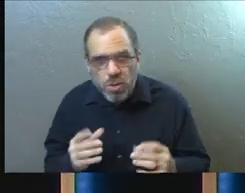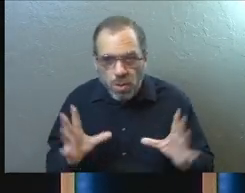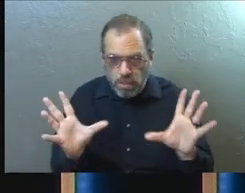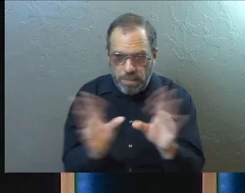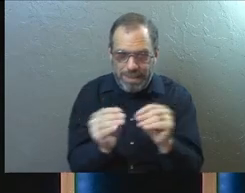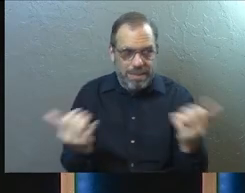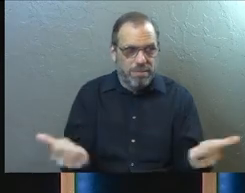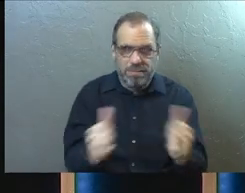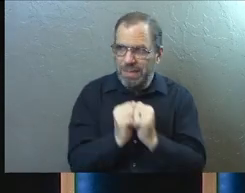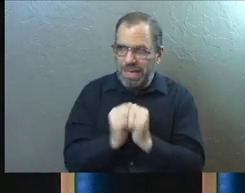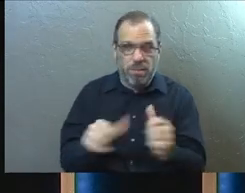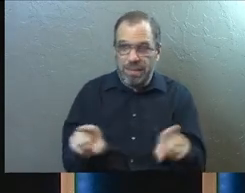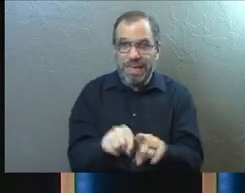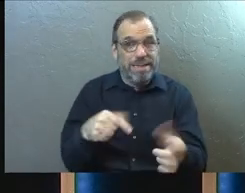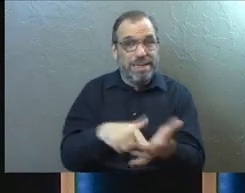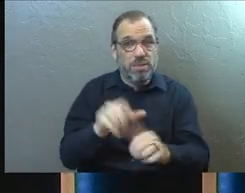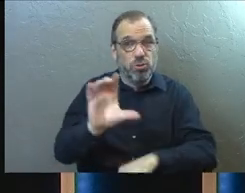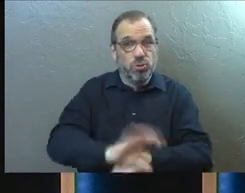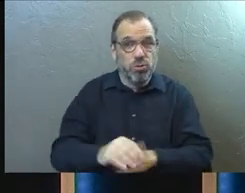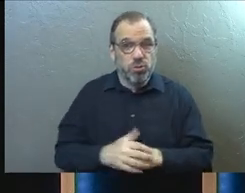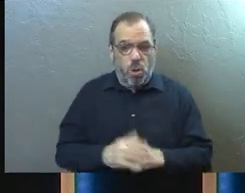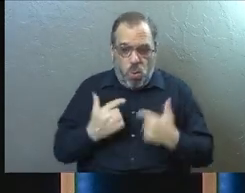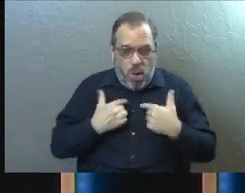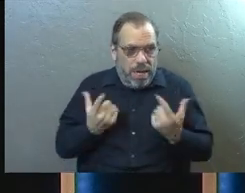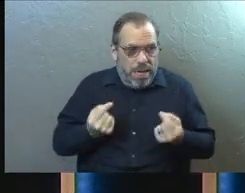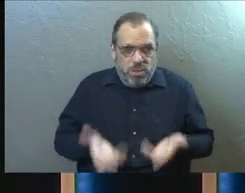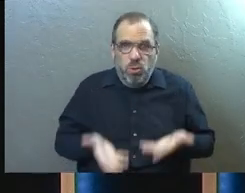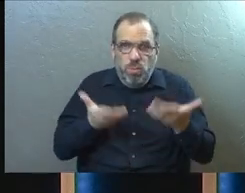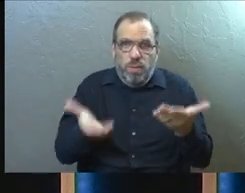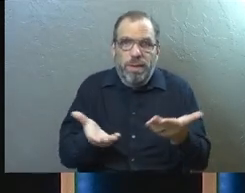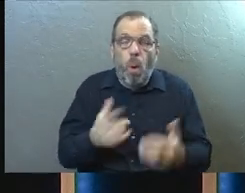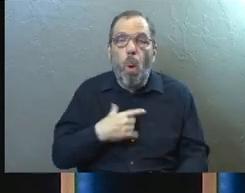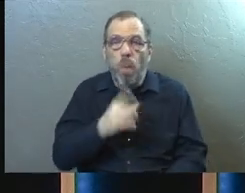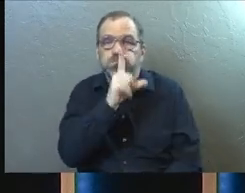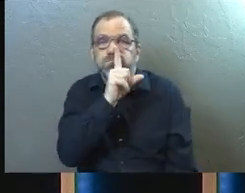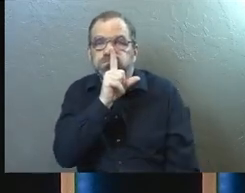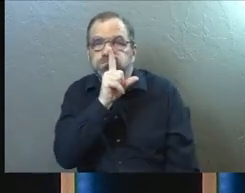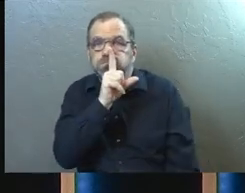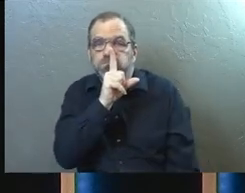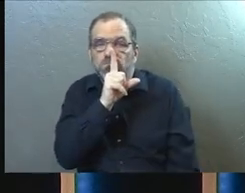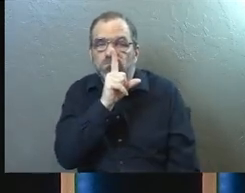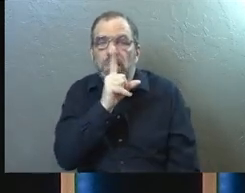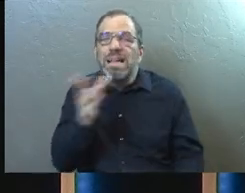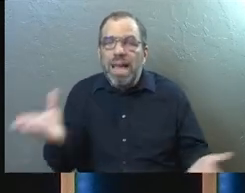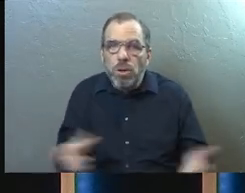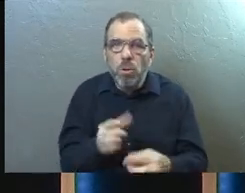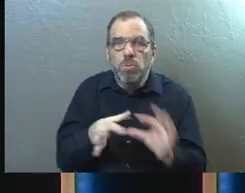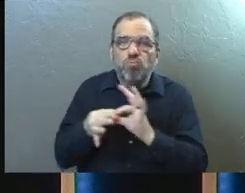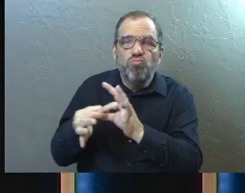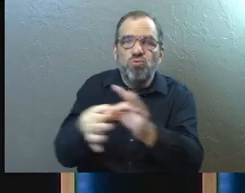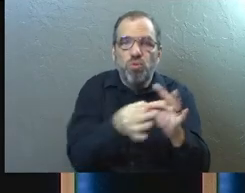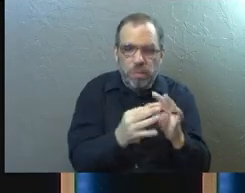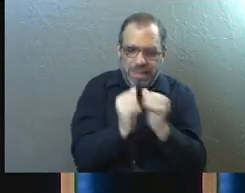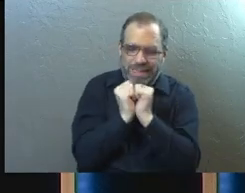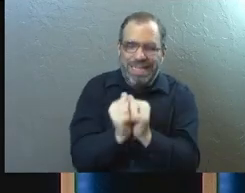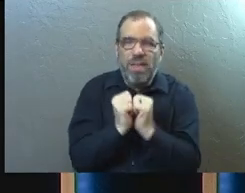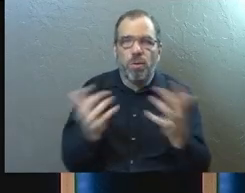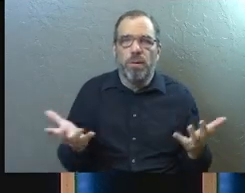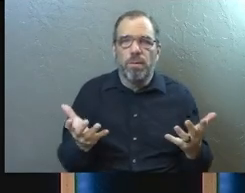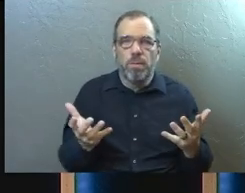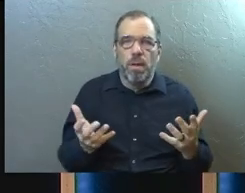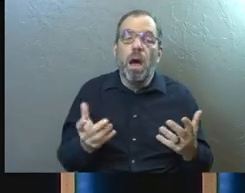are gathered here together like this? What things could I bring up or not bring up that are going to promote unity together?